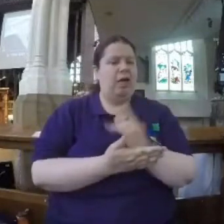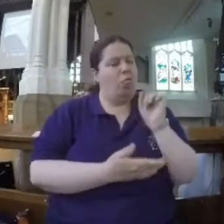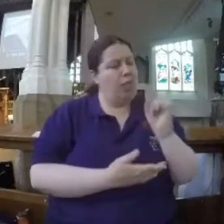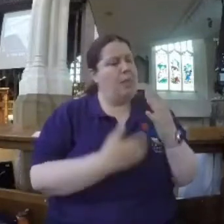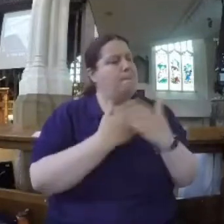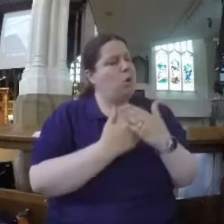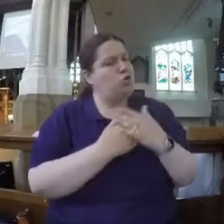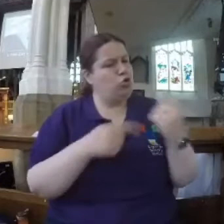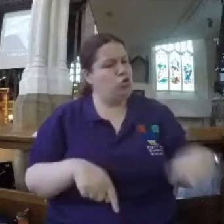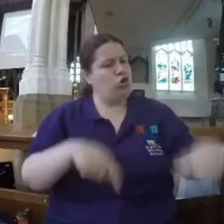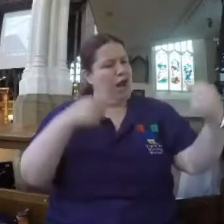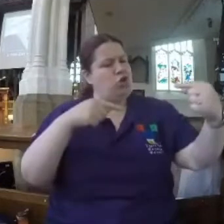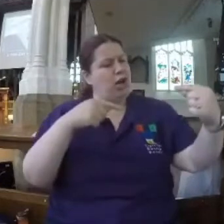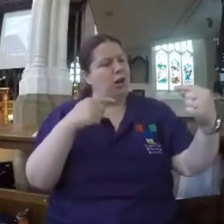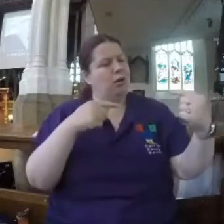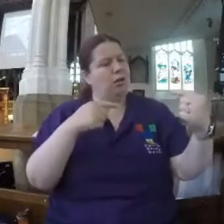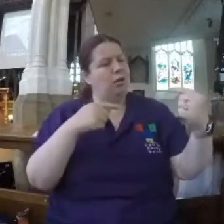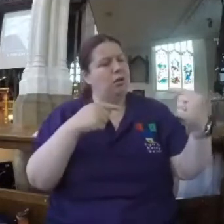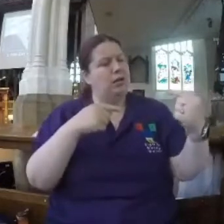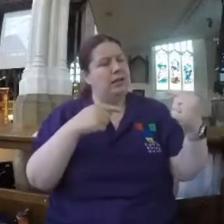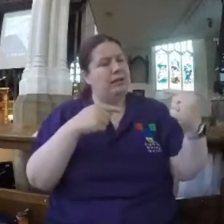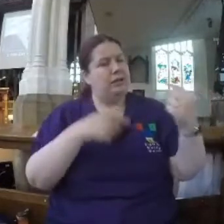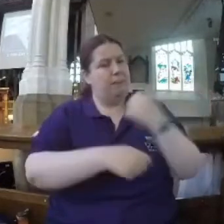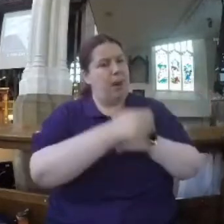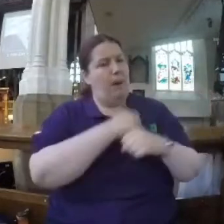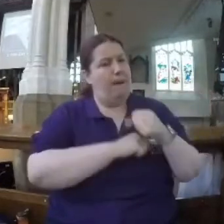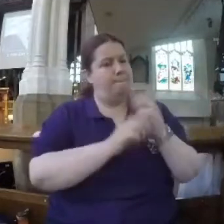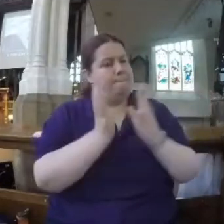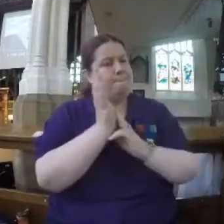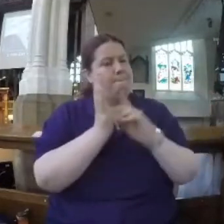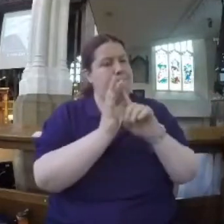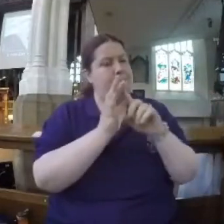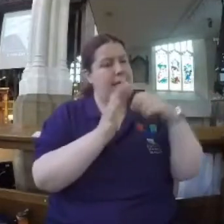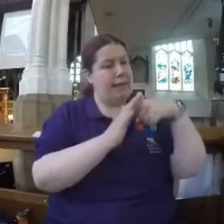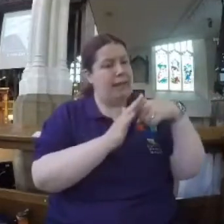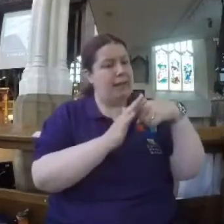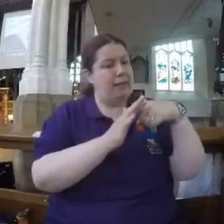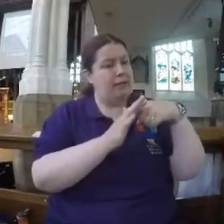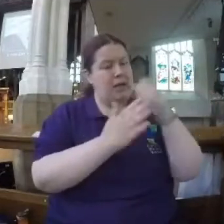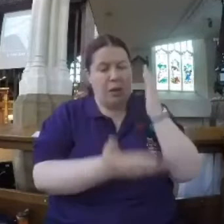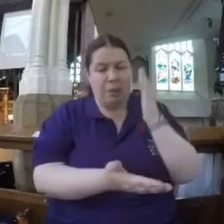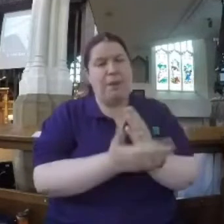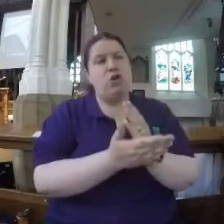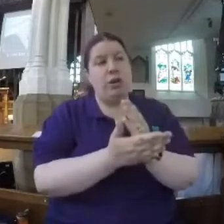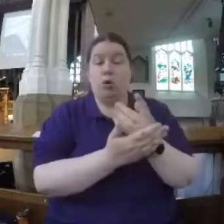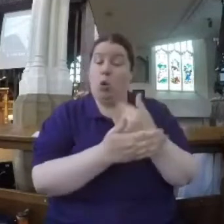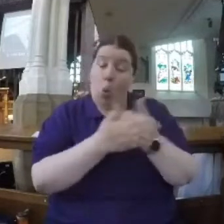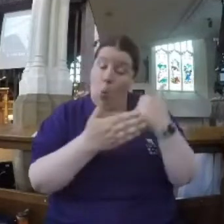in today's society. Especially, but not exclusively, amongst young people.